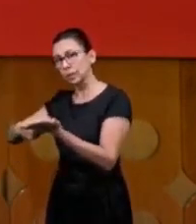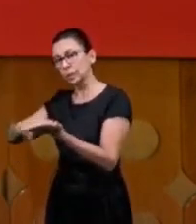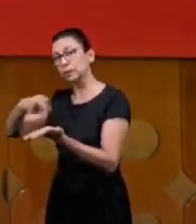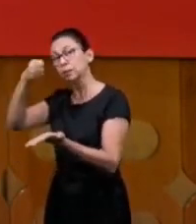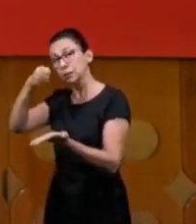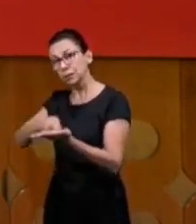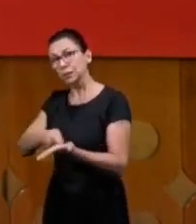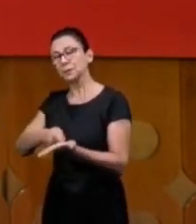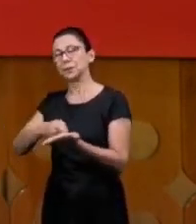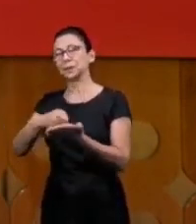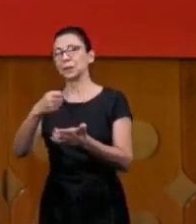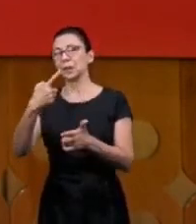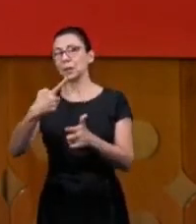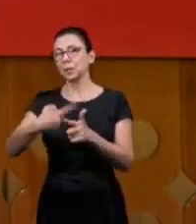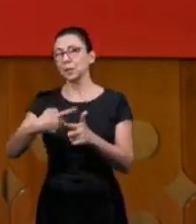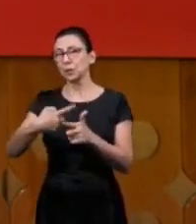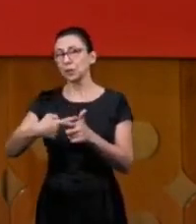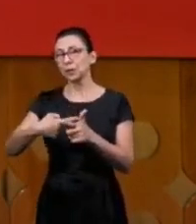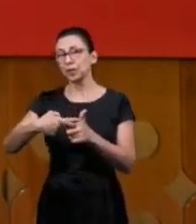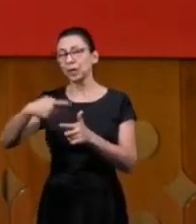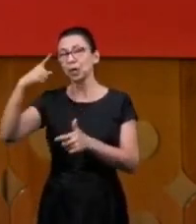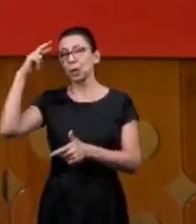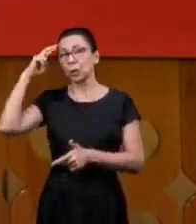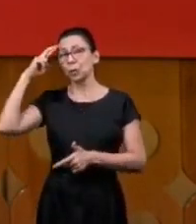that vow because the Lord